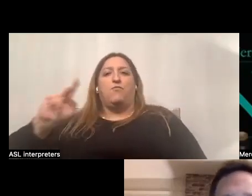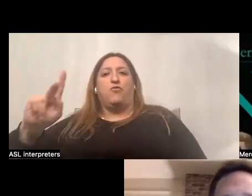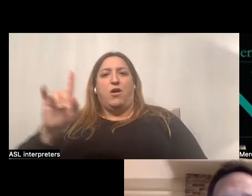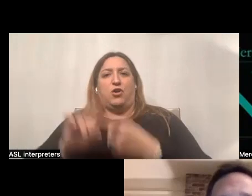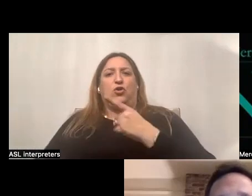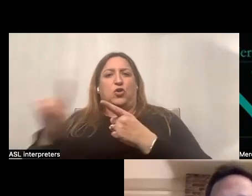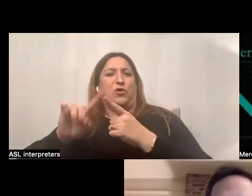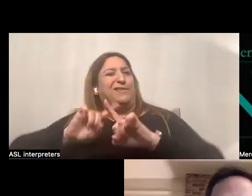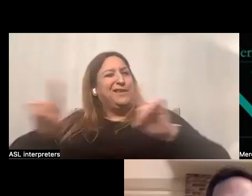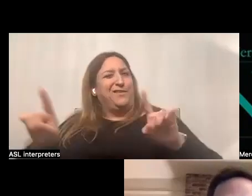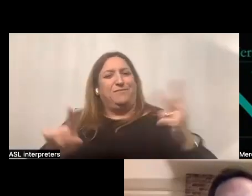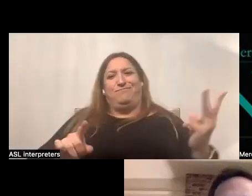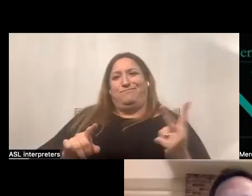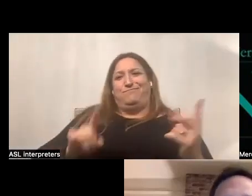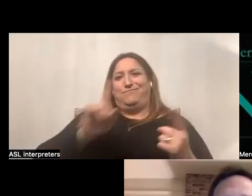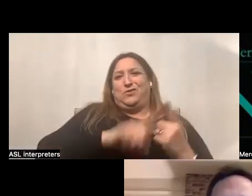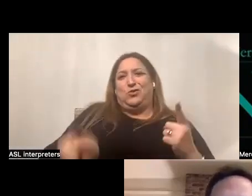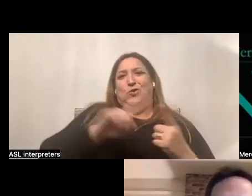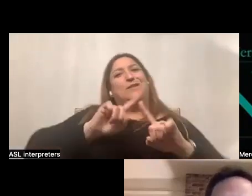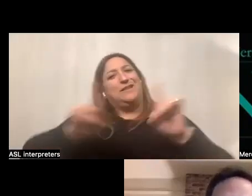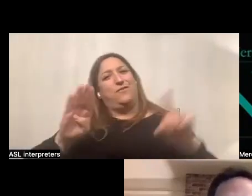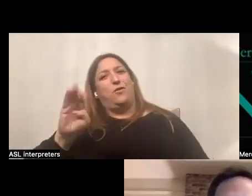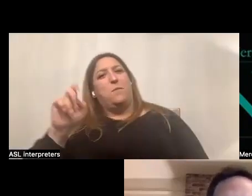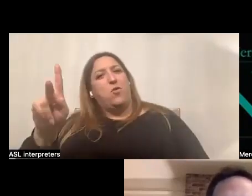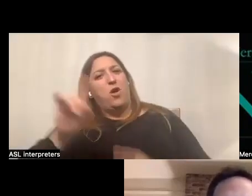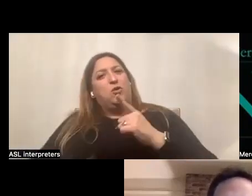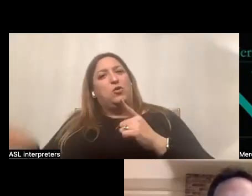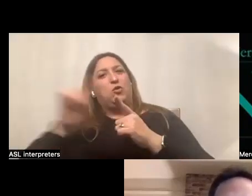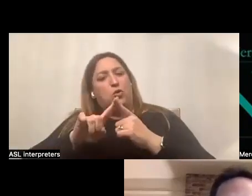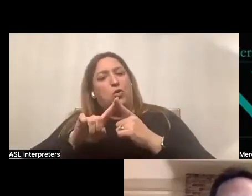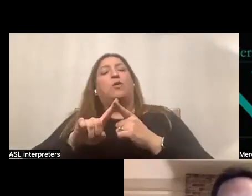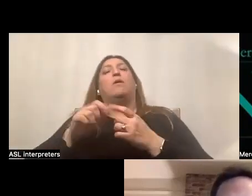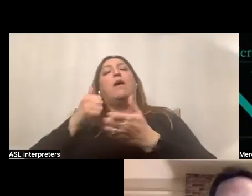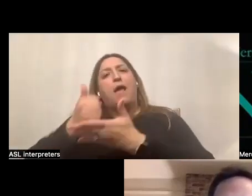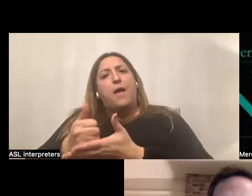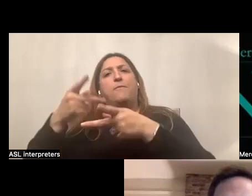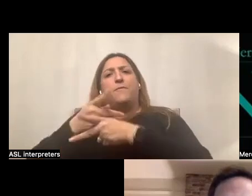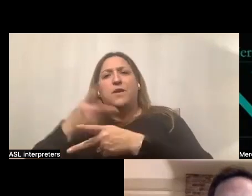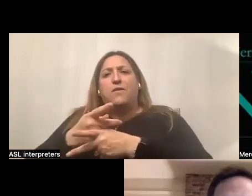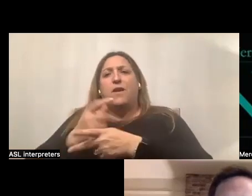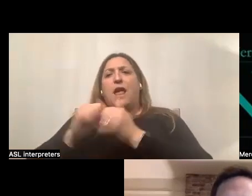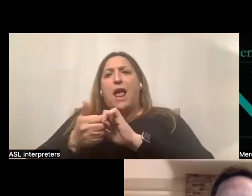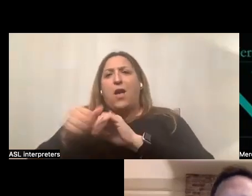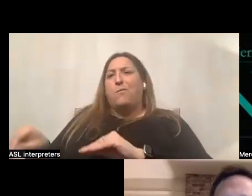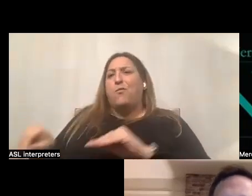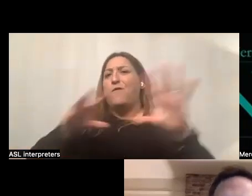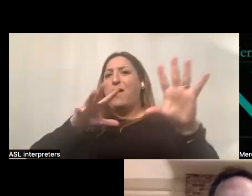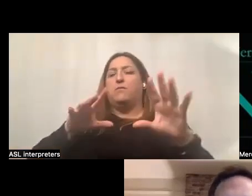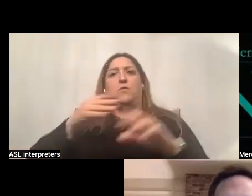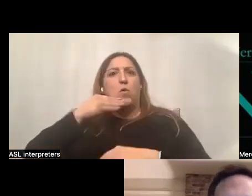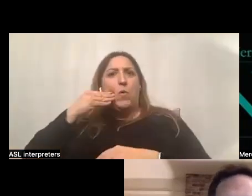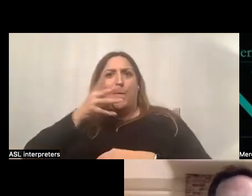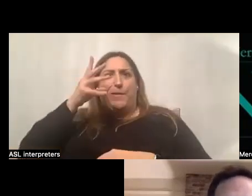different than both Jen and Kurt's circle. Brock's circle helped him figure out where he wanted to move out. Uh, since he wanted to get out of his parents' house.